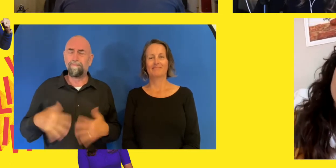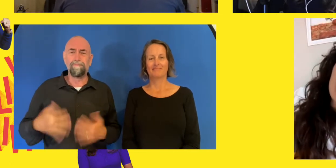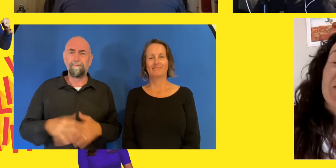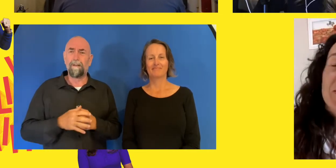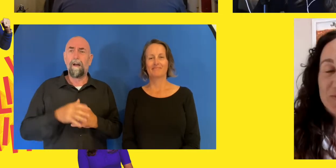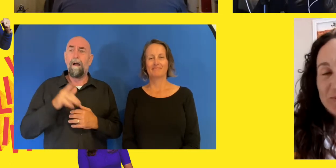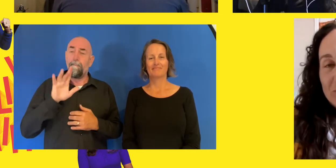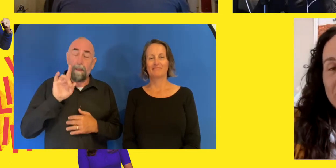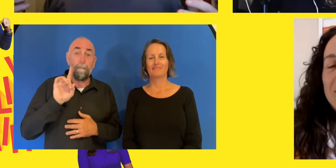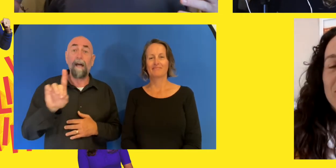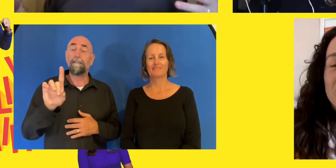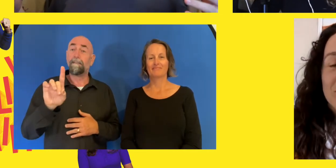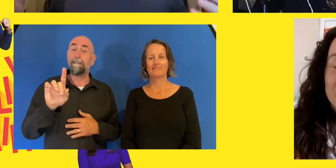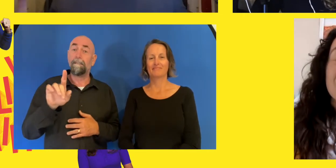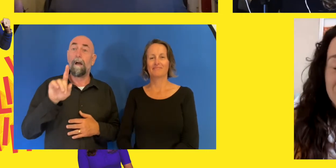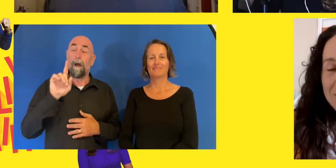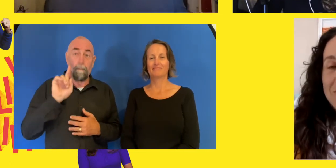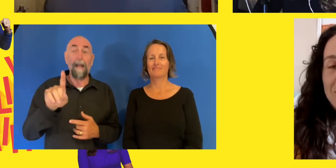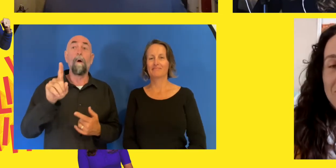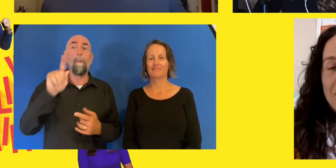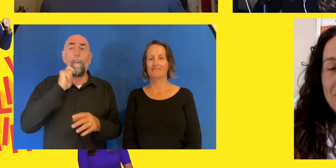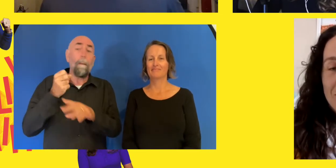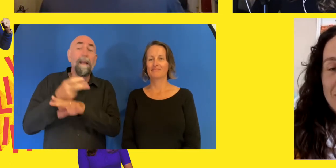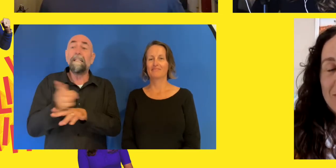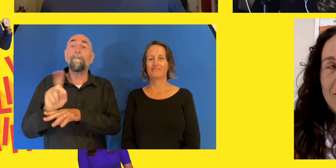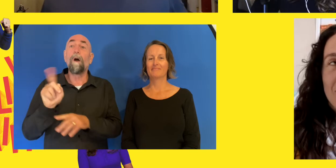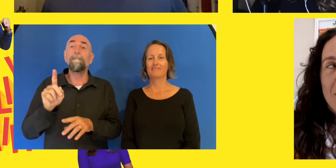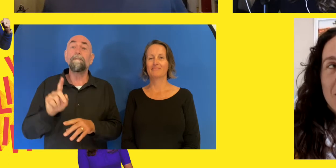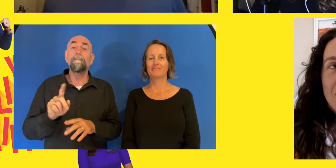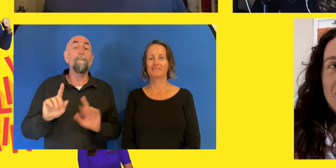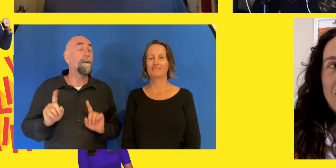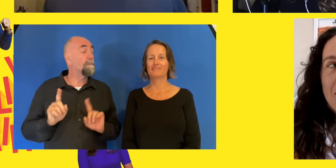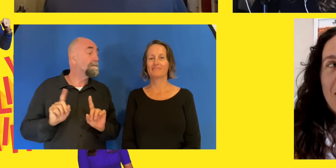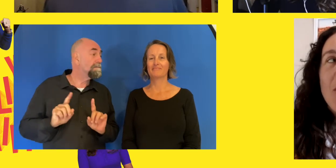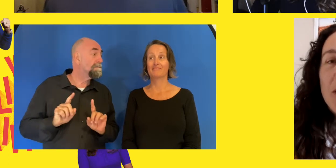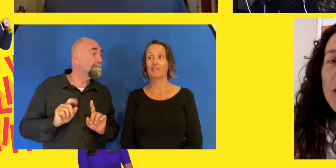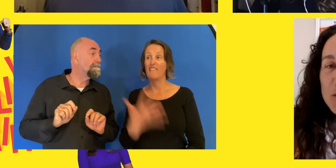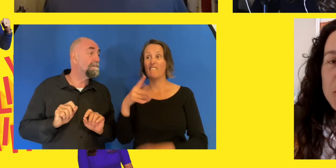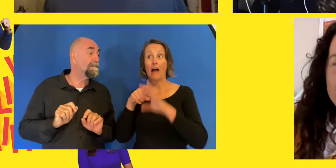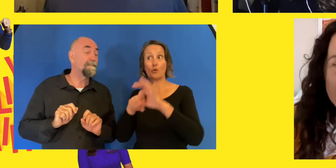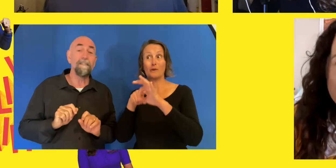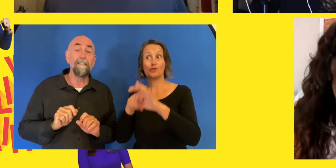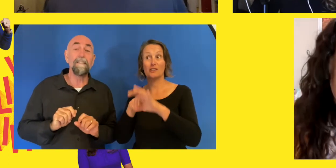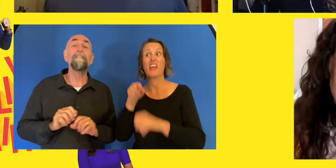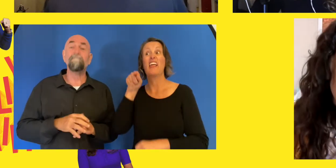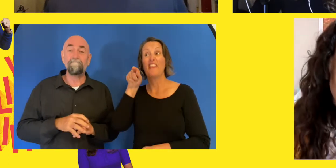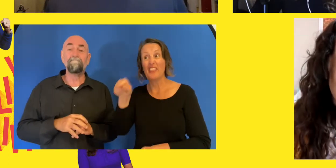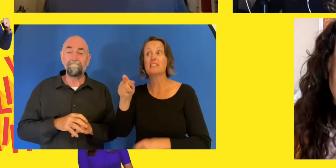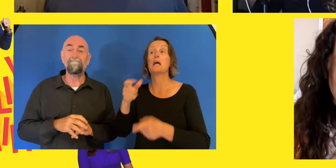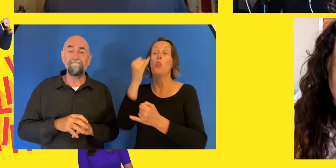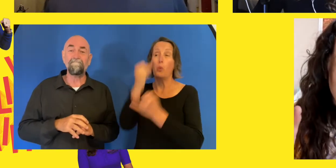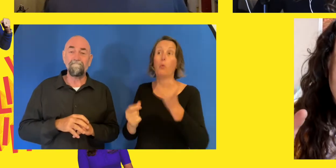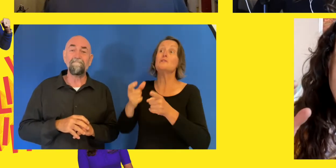we're excited to see what you can do. What do you wish you had in the village, but you can't get? I want one of those really big shooey ron ron